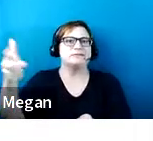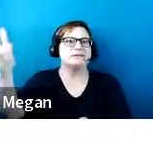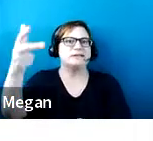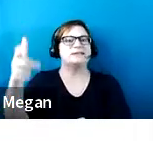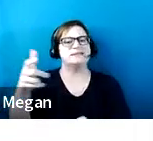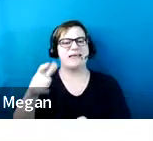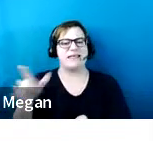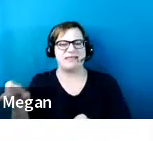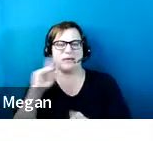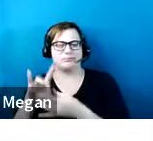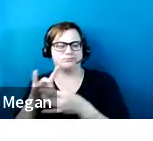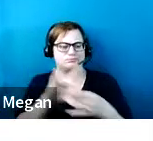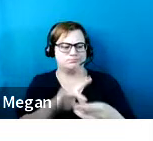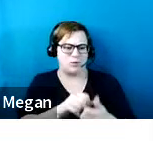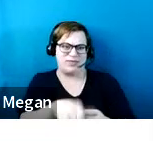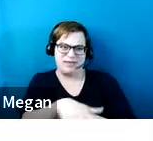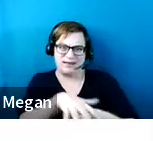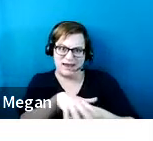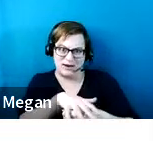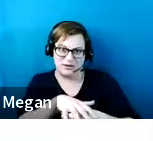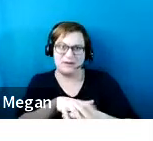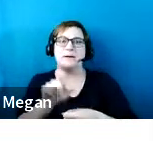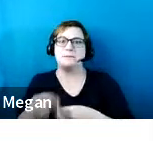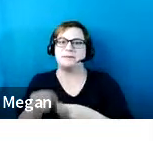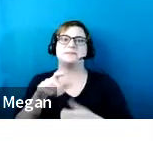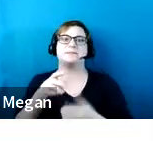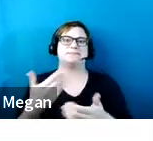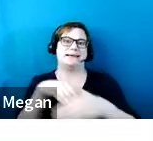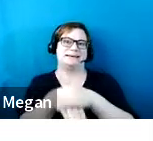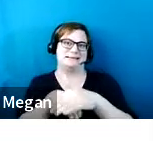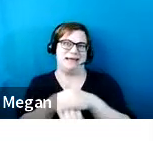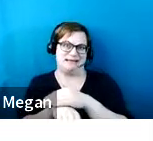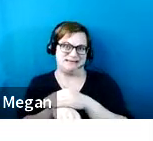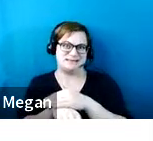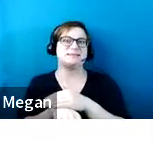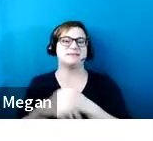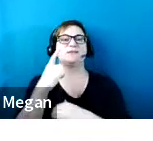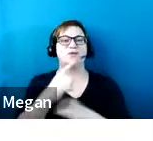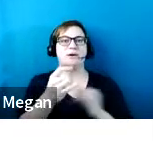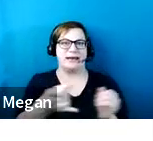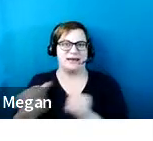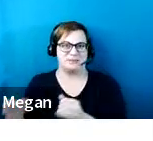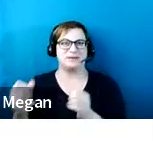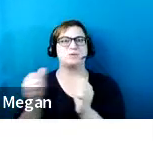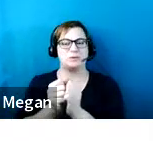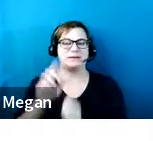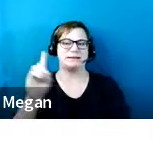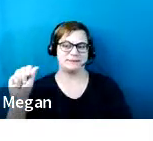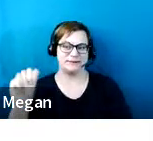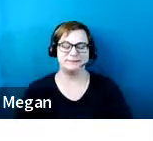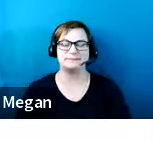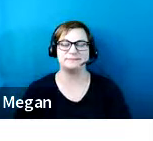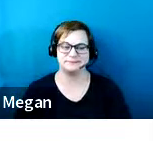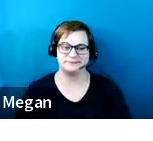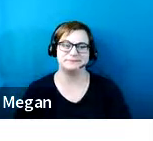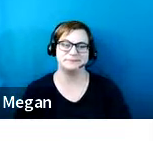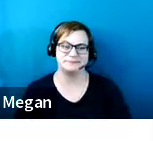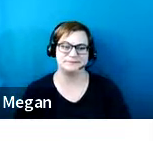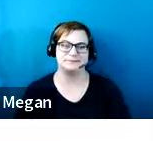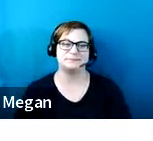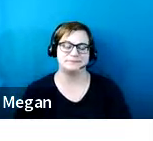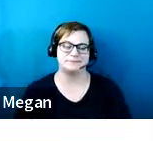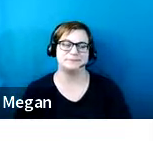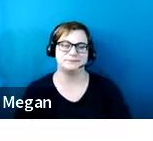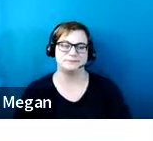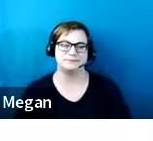the altered area are readily accessible and usable by individuals with disabilities. Now, unless such